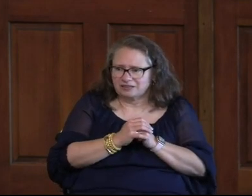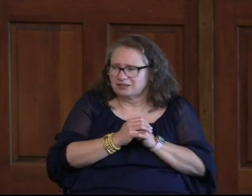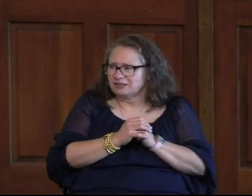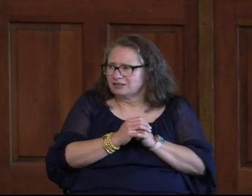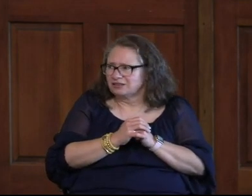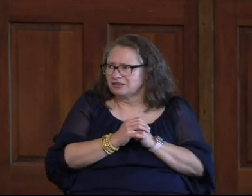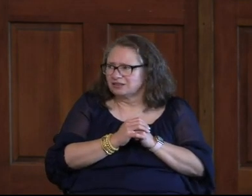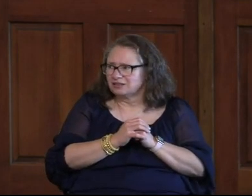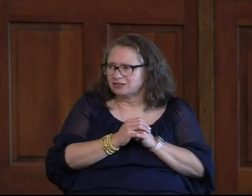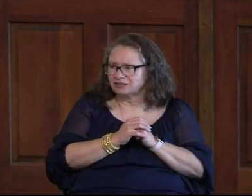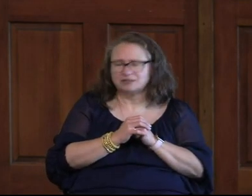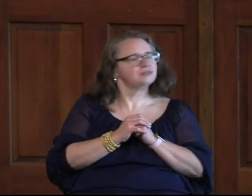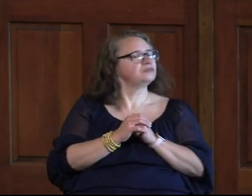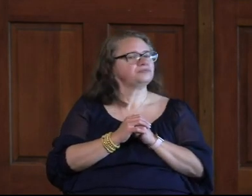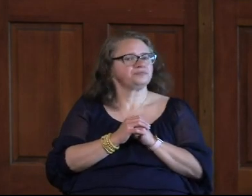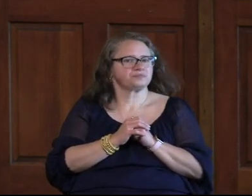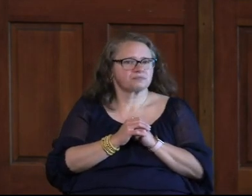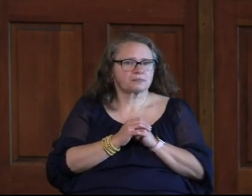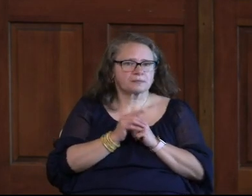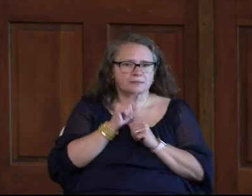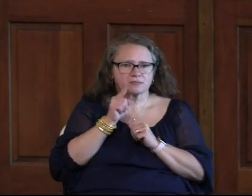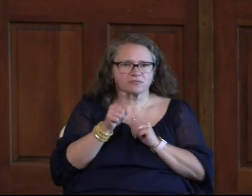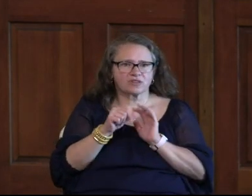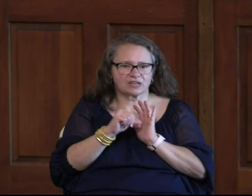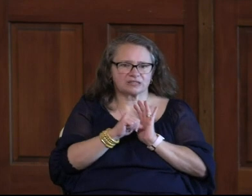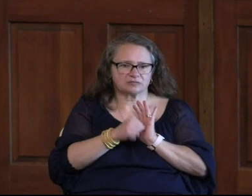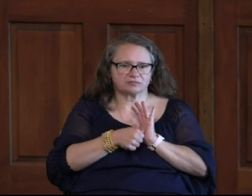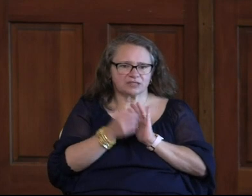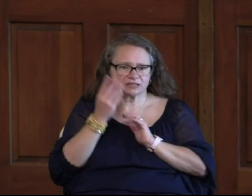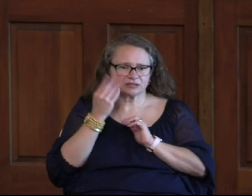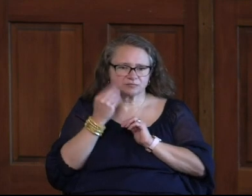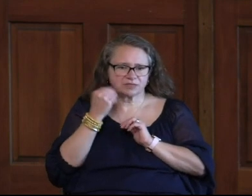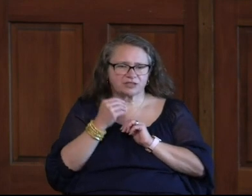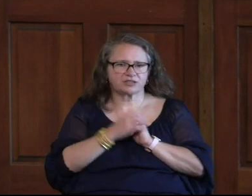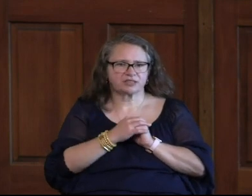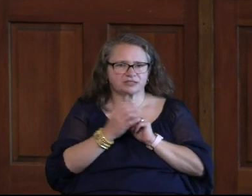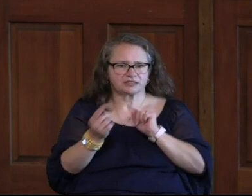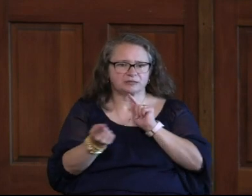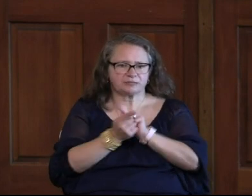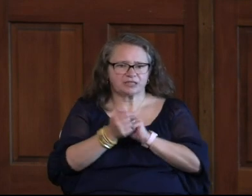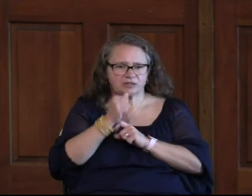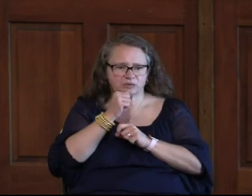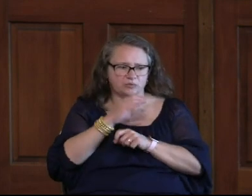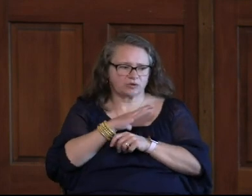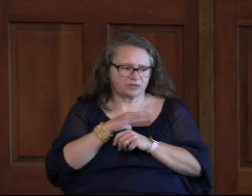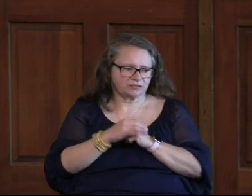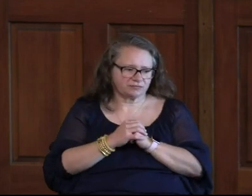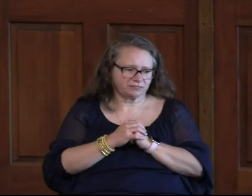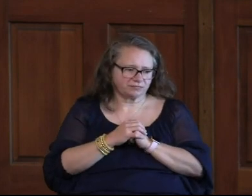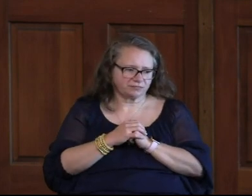It was just really quite an experience to encounter this woman.